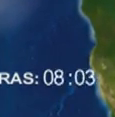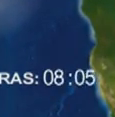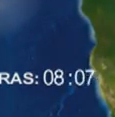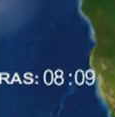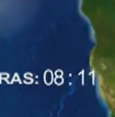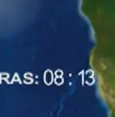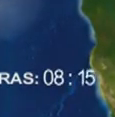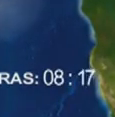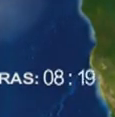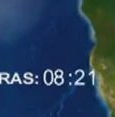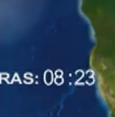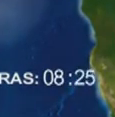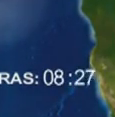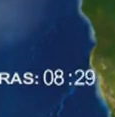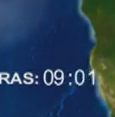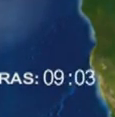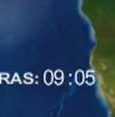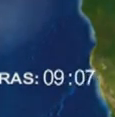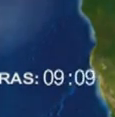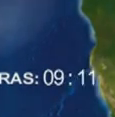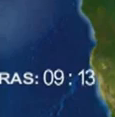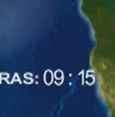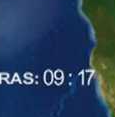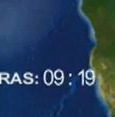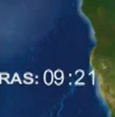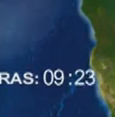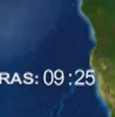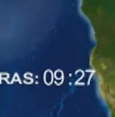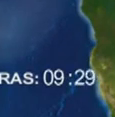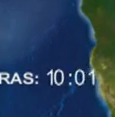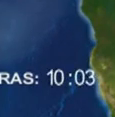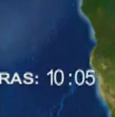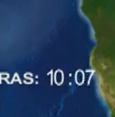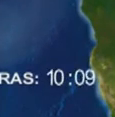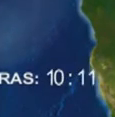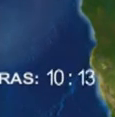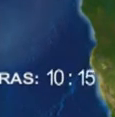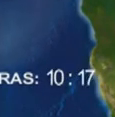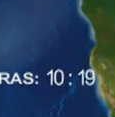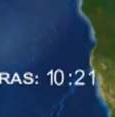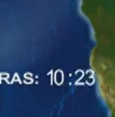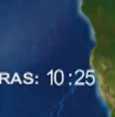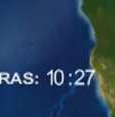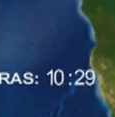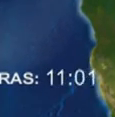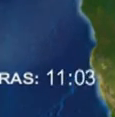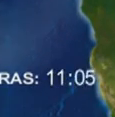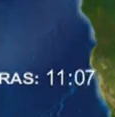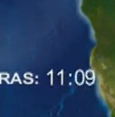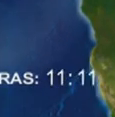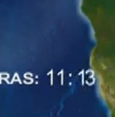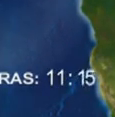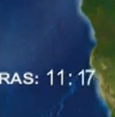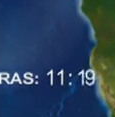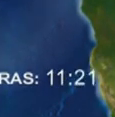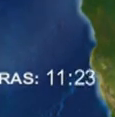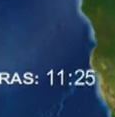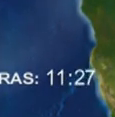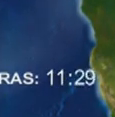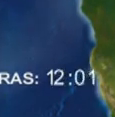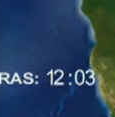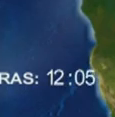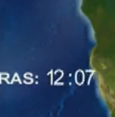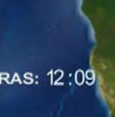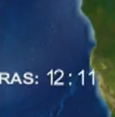countries, but also crossed the Atlantic in about 8 hours, producing 23 feet waves around Saba Island, 15 feet waves